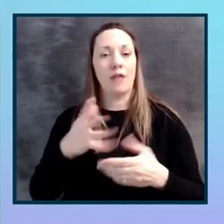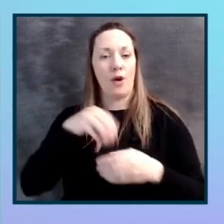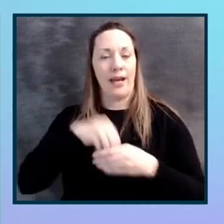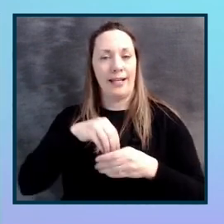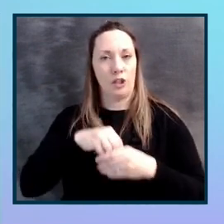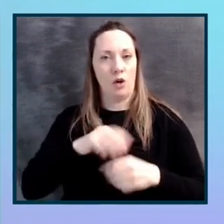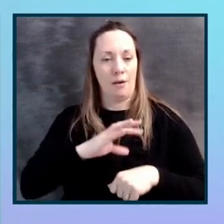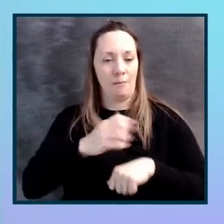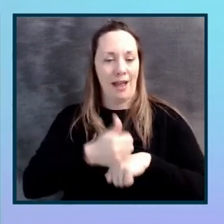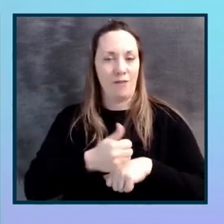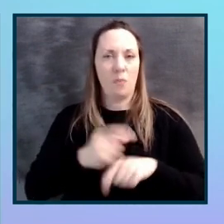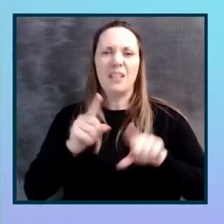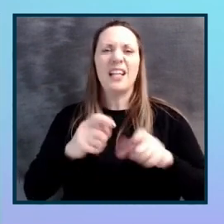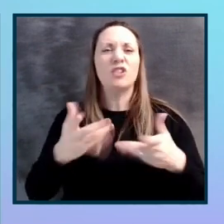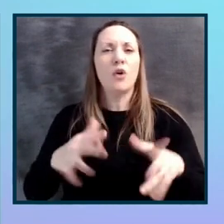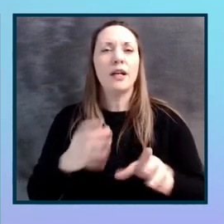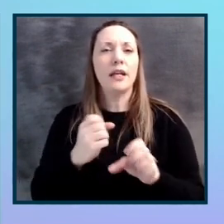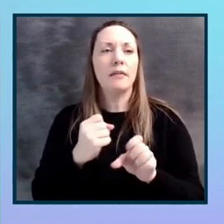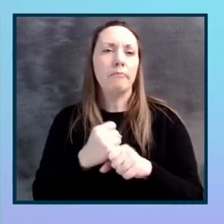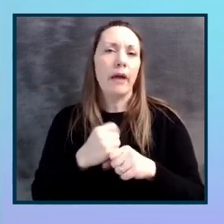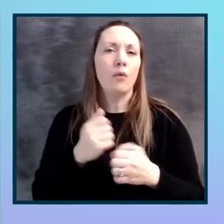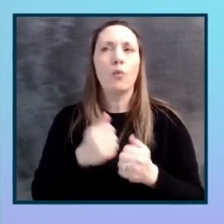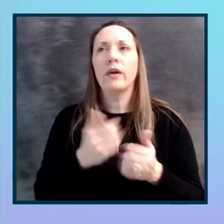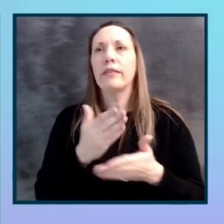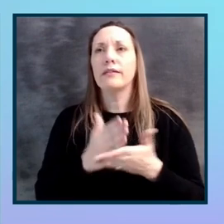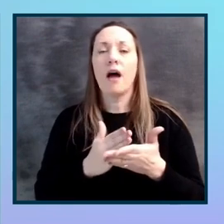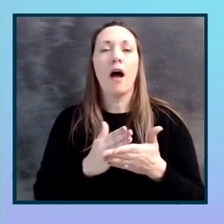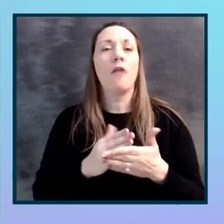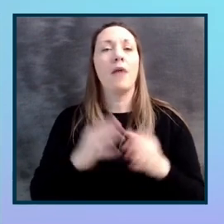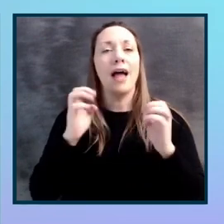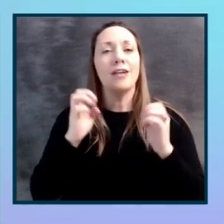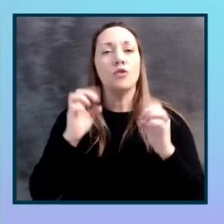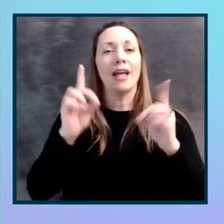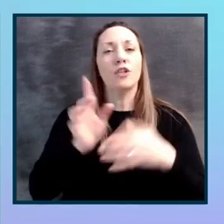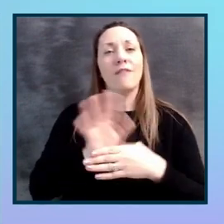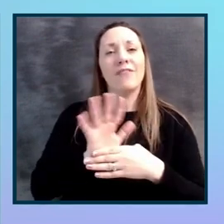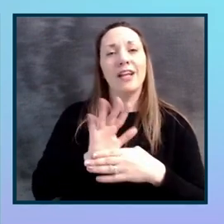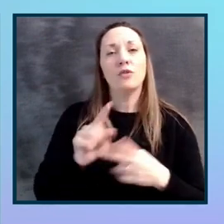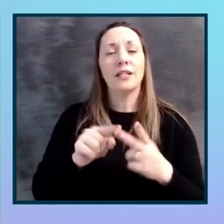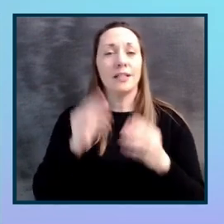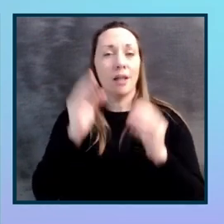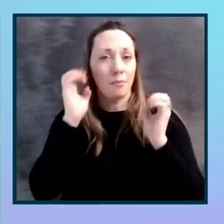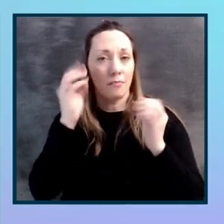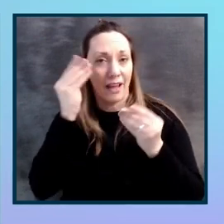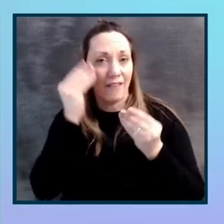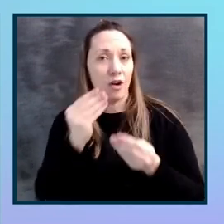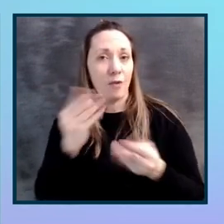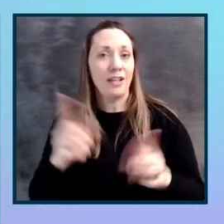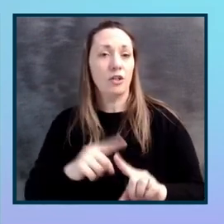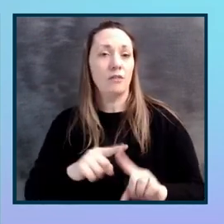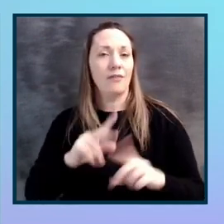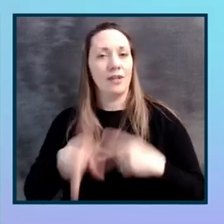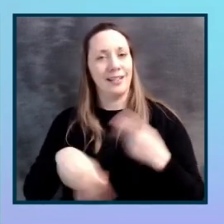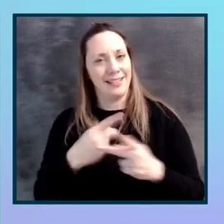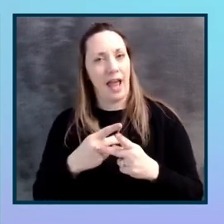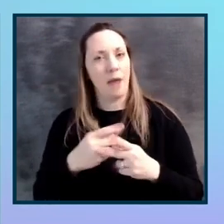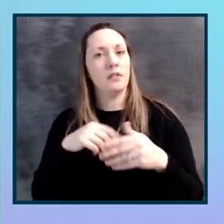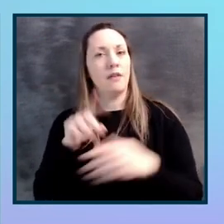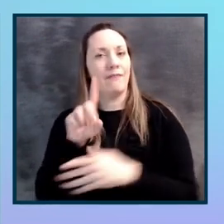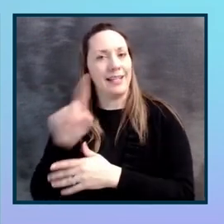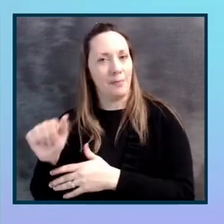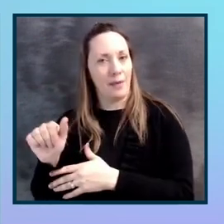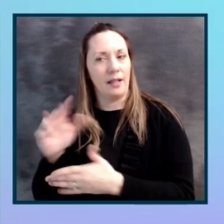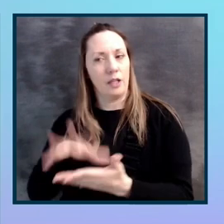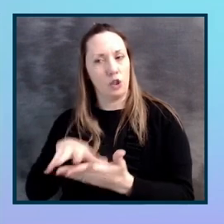tests were really built up with some educational videos and some information so that you understood the types of disability that you were learning about.